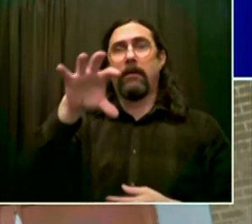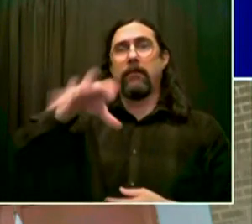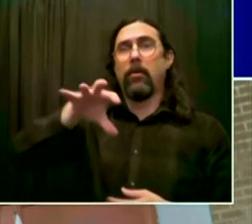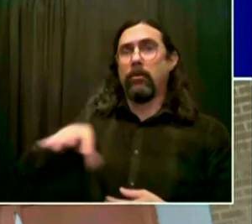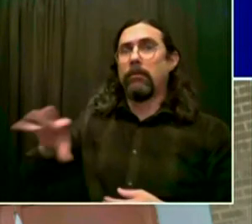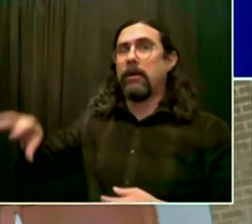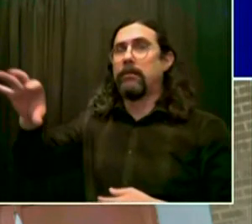for youth vaccination. to Dr. Hamler. Thank